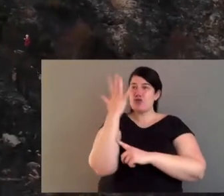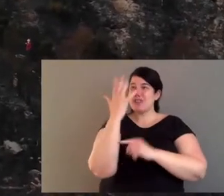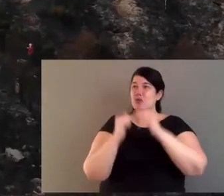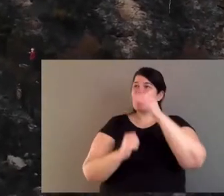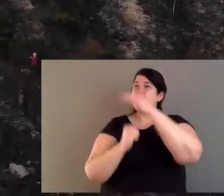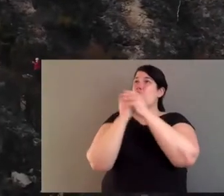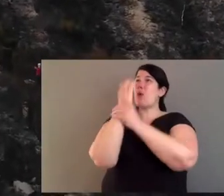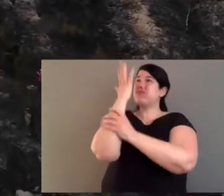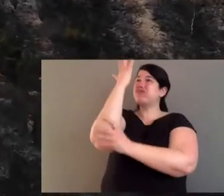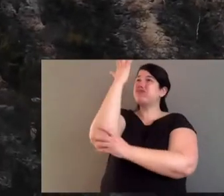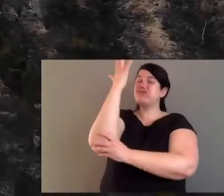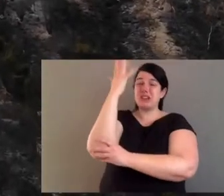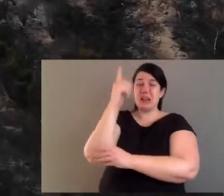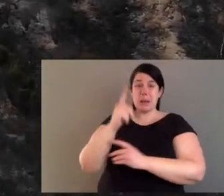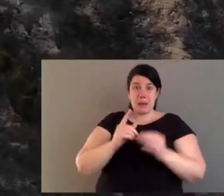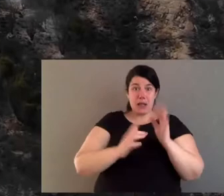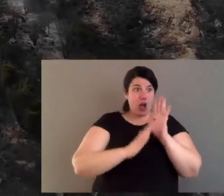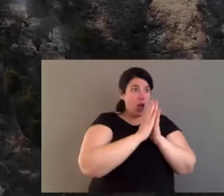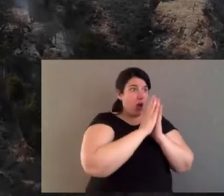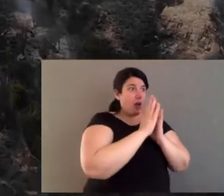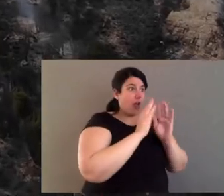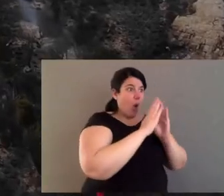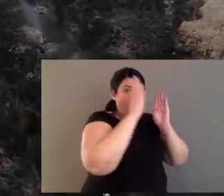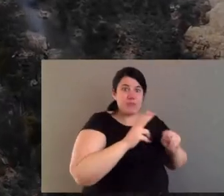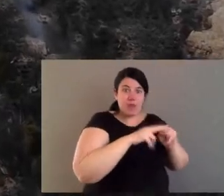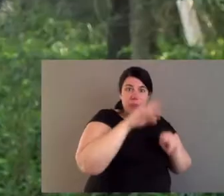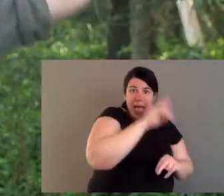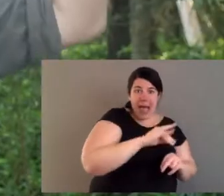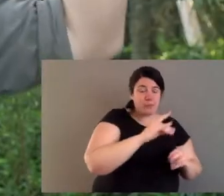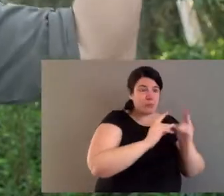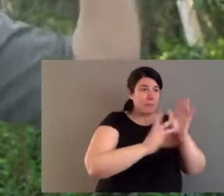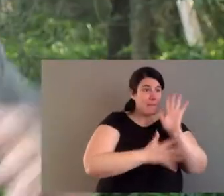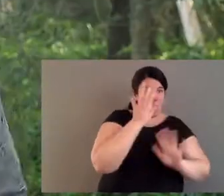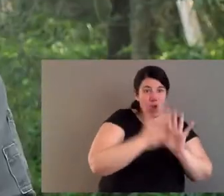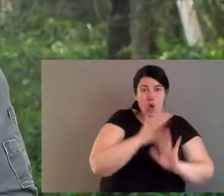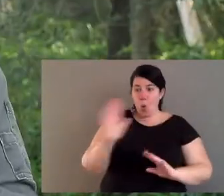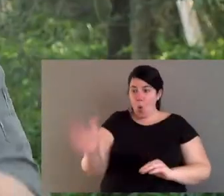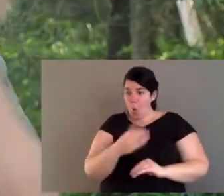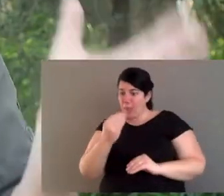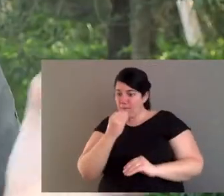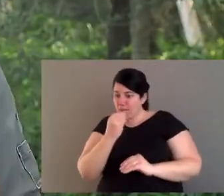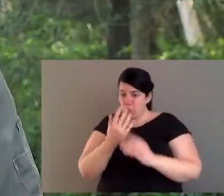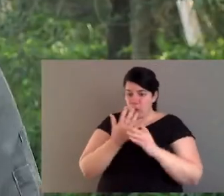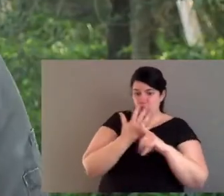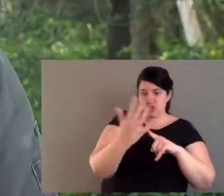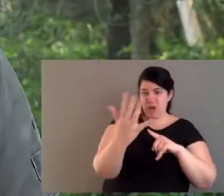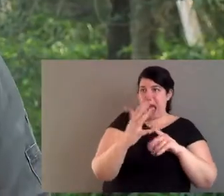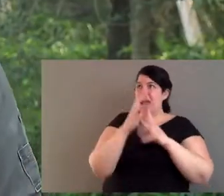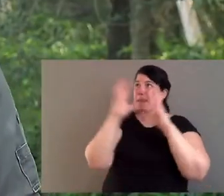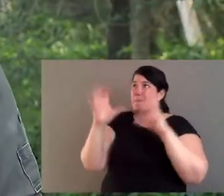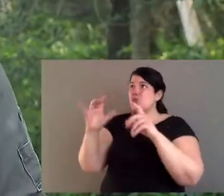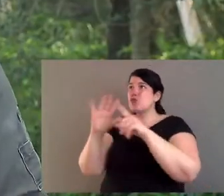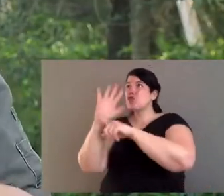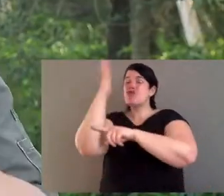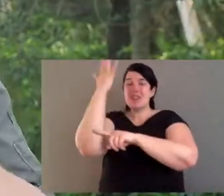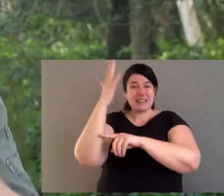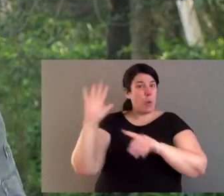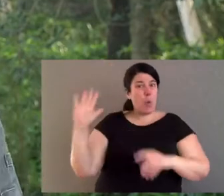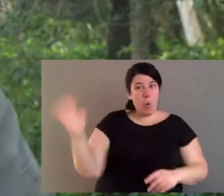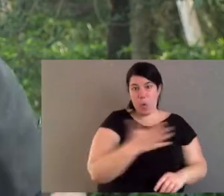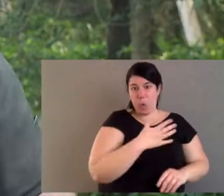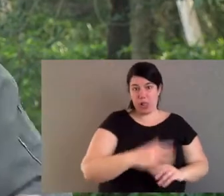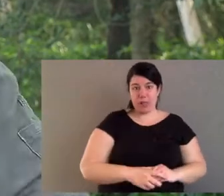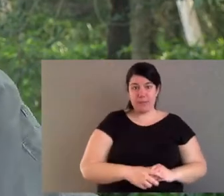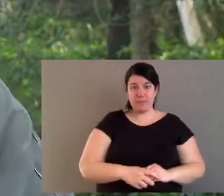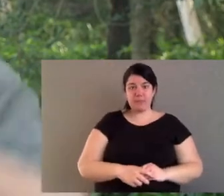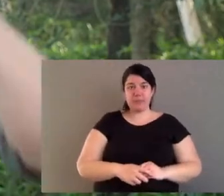it annihilates everything. It burns and kills the trees right up to the top. It burns all the animal homes, the hollow logs. It burns all